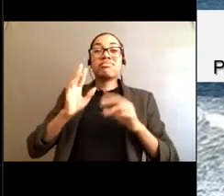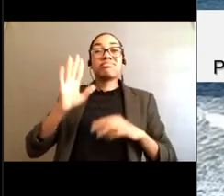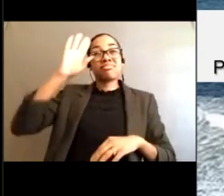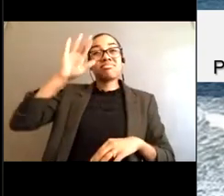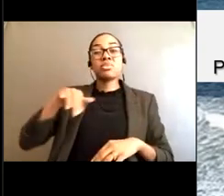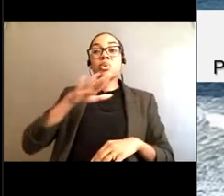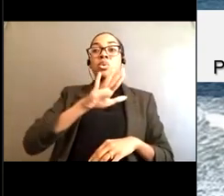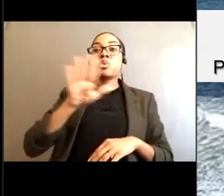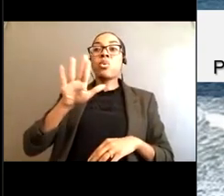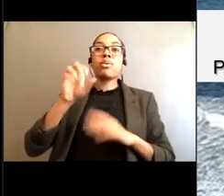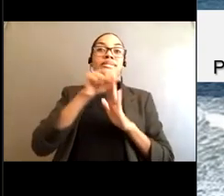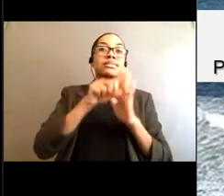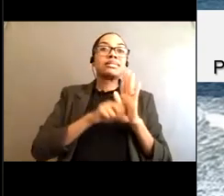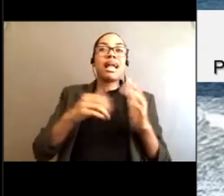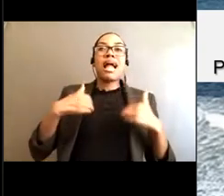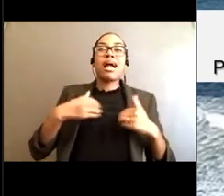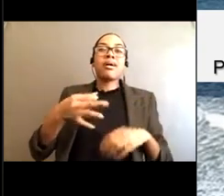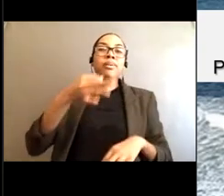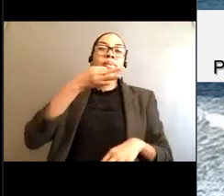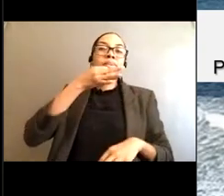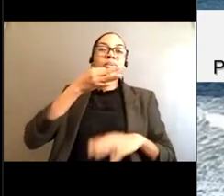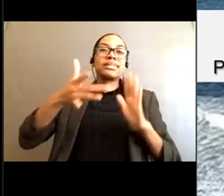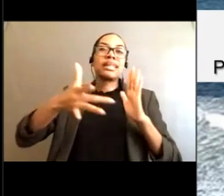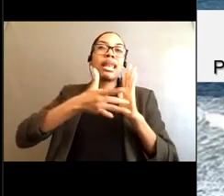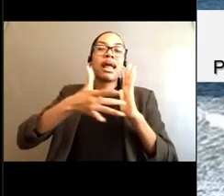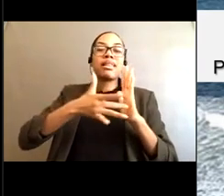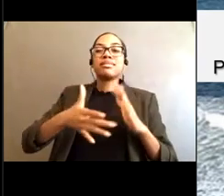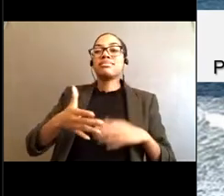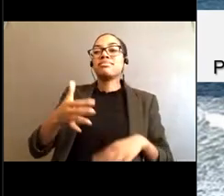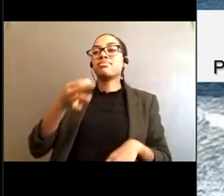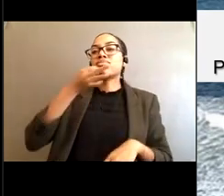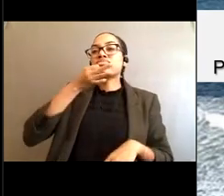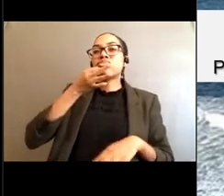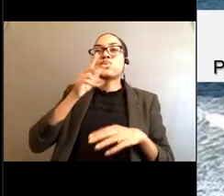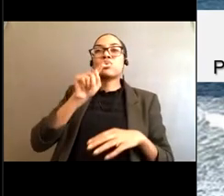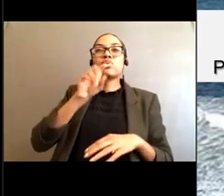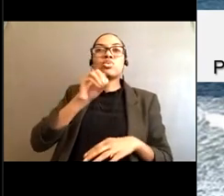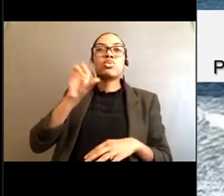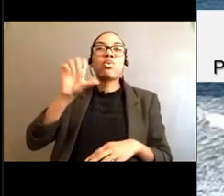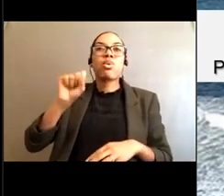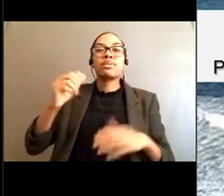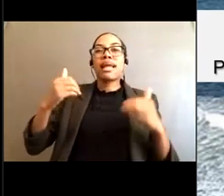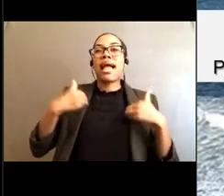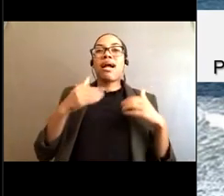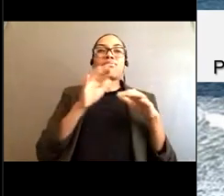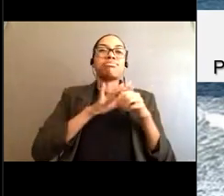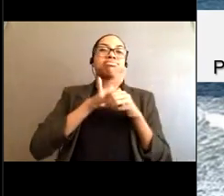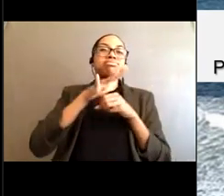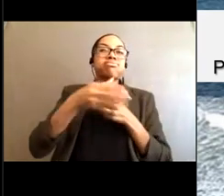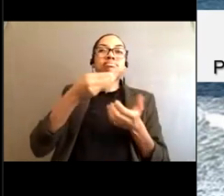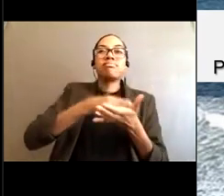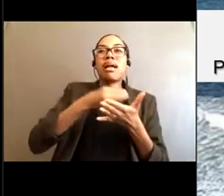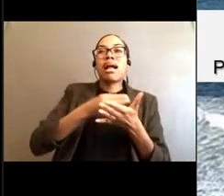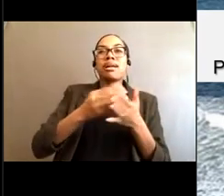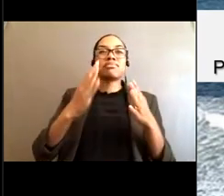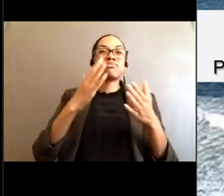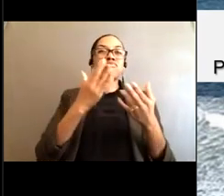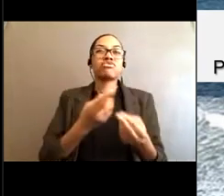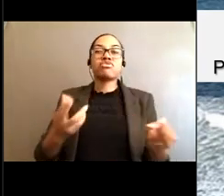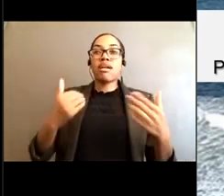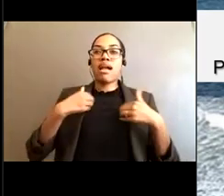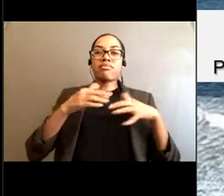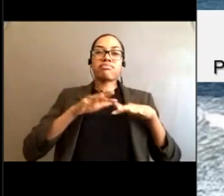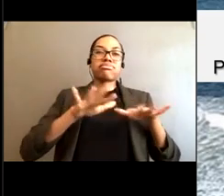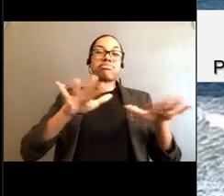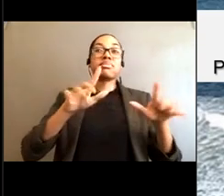the best research, the best tools to use, but if we can't clearly communicate that message to the